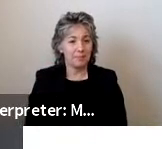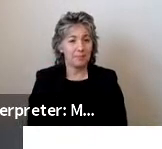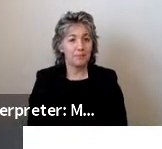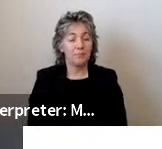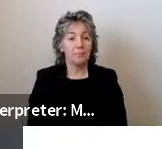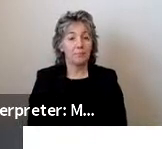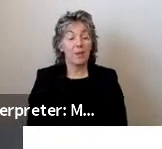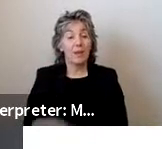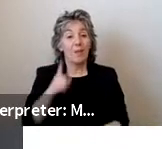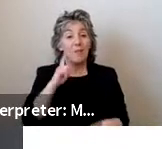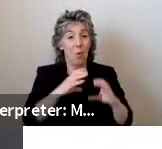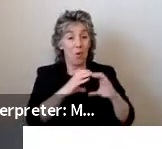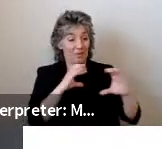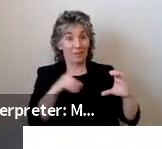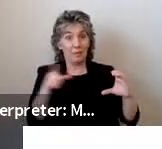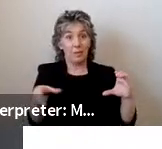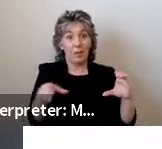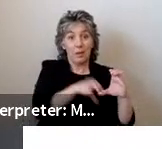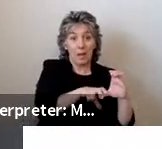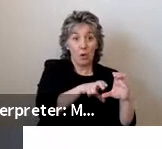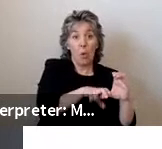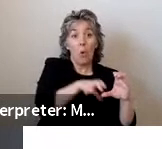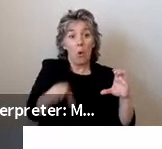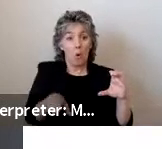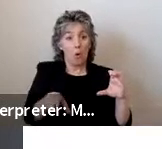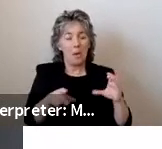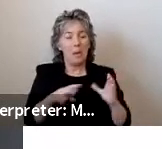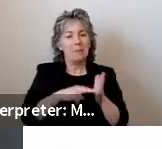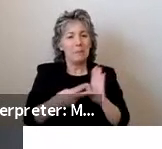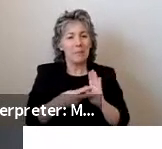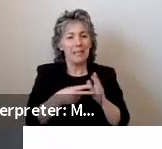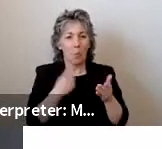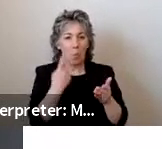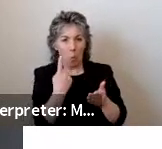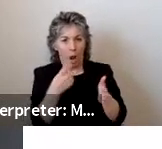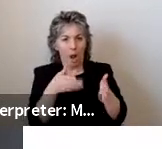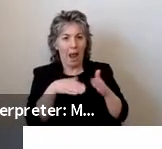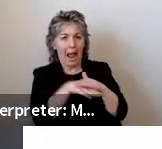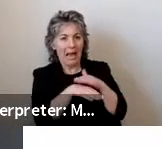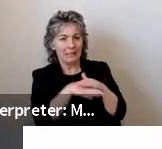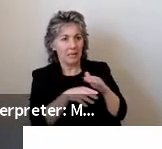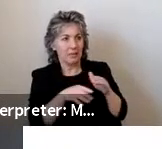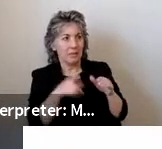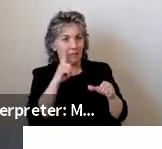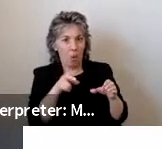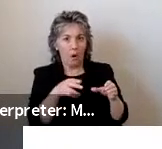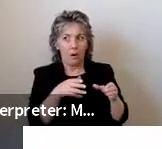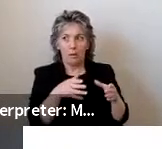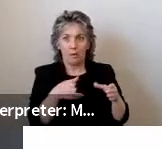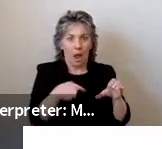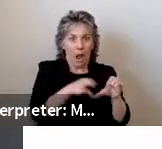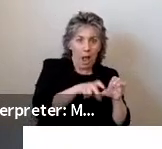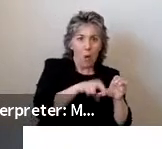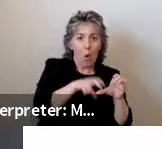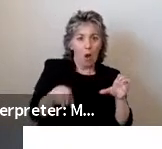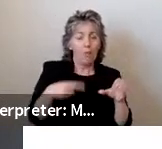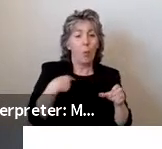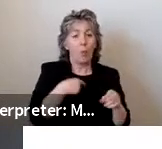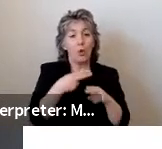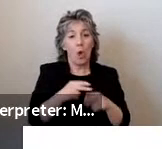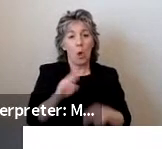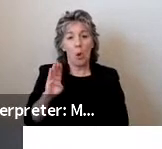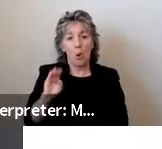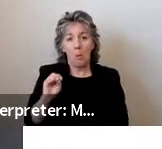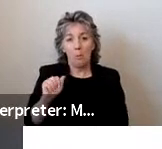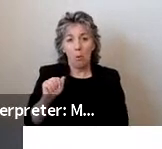vehicles could basically be summarized as providing at least one accessible means of getting on and getting off, which we refer to as boarding